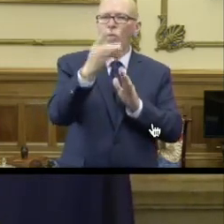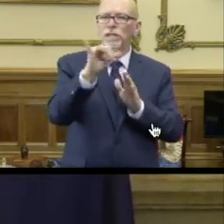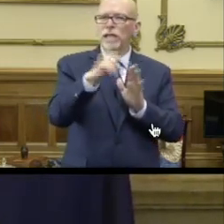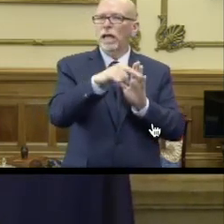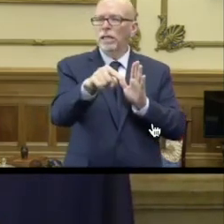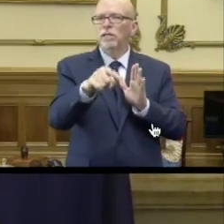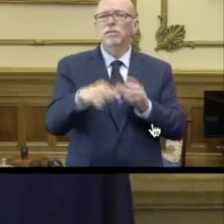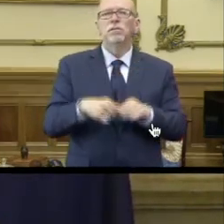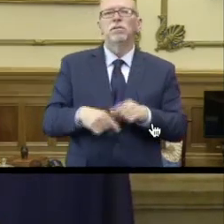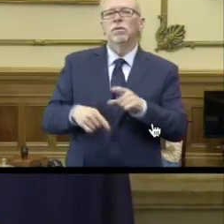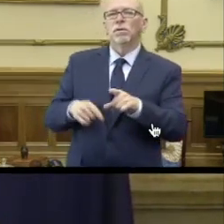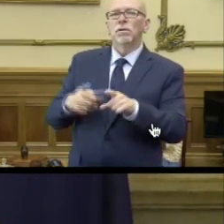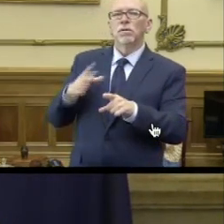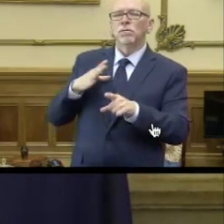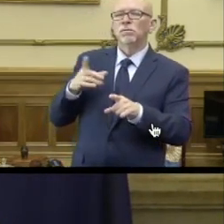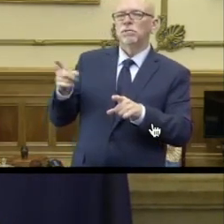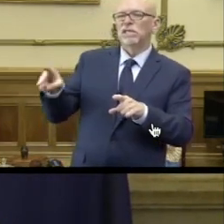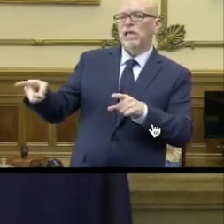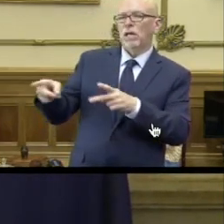Or I can.